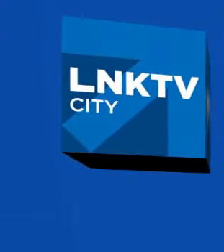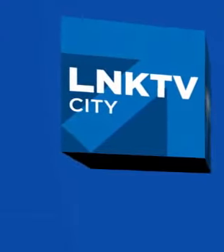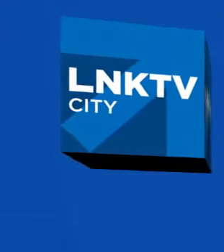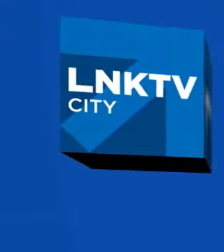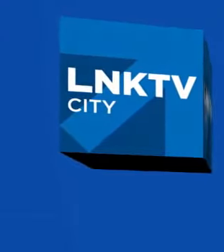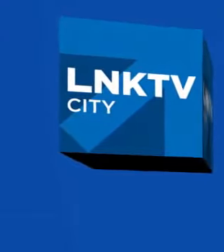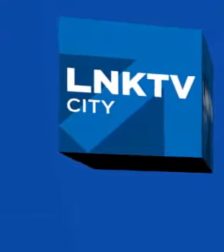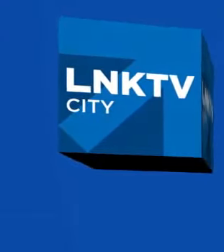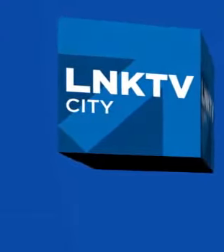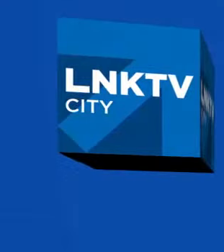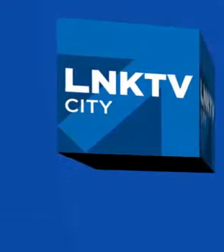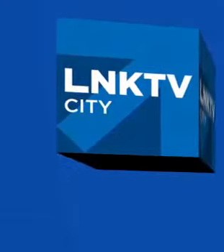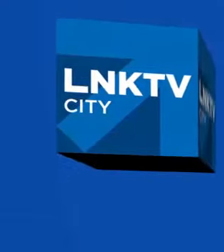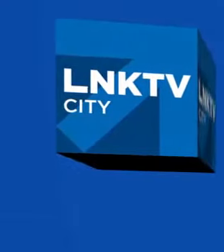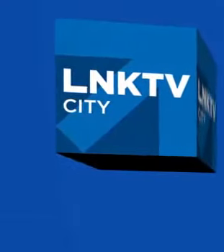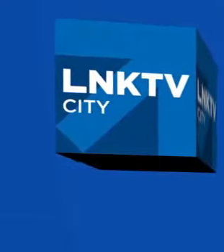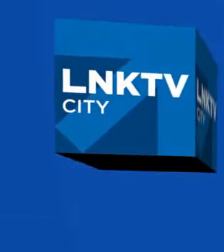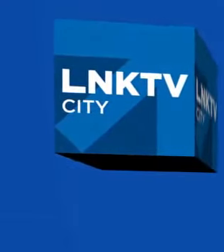Margie.